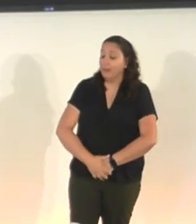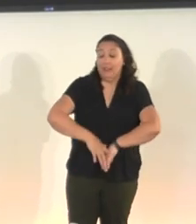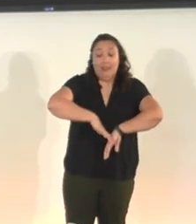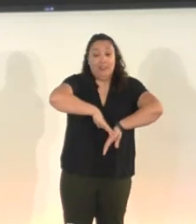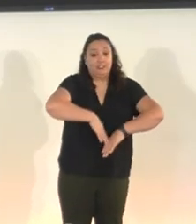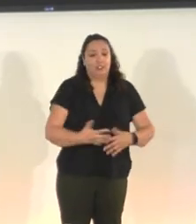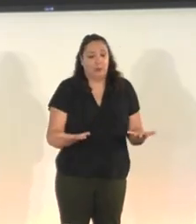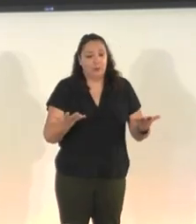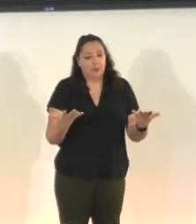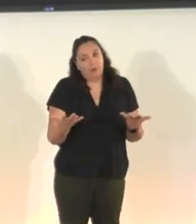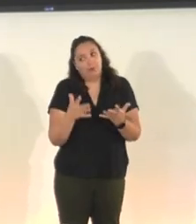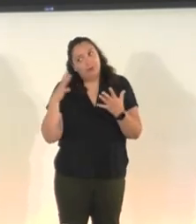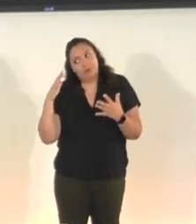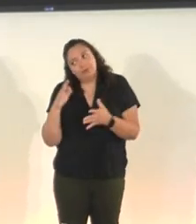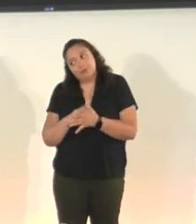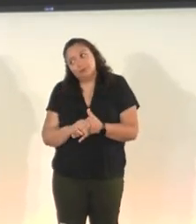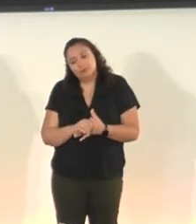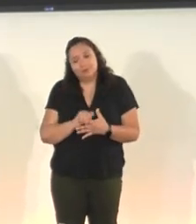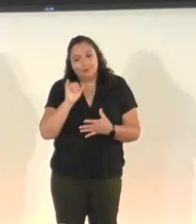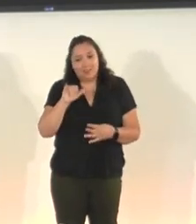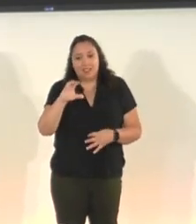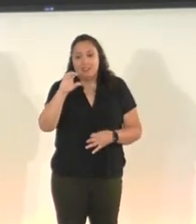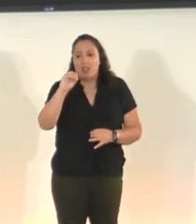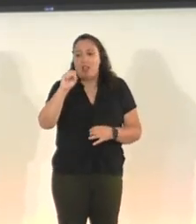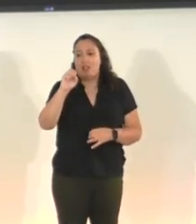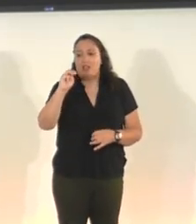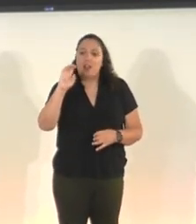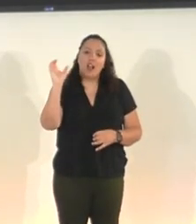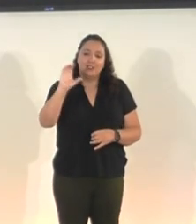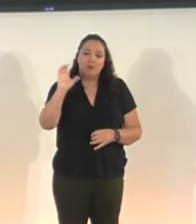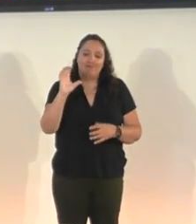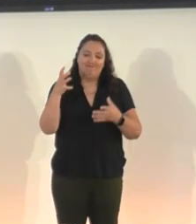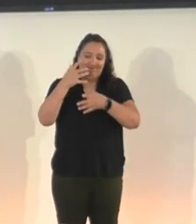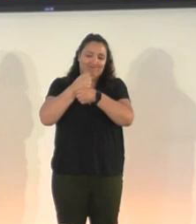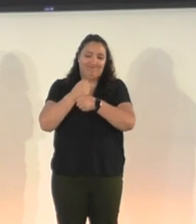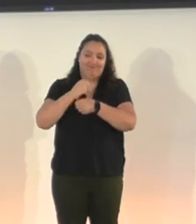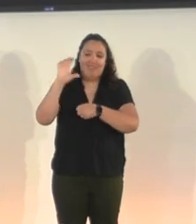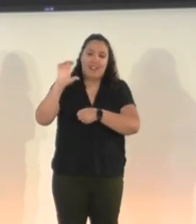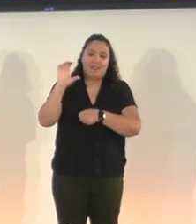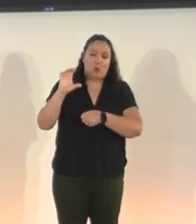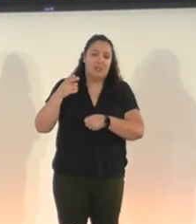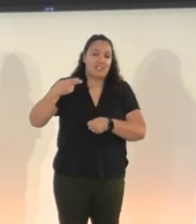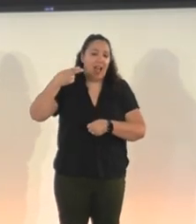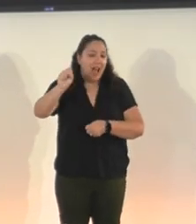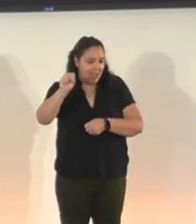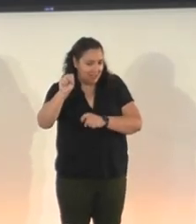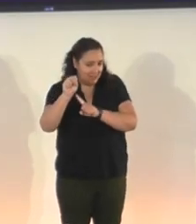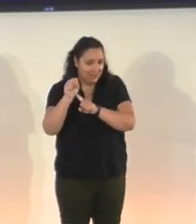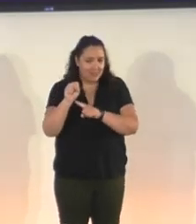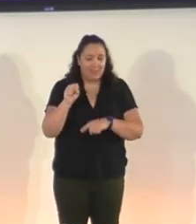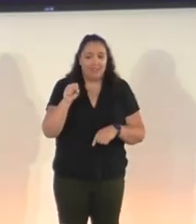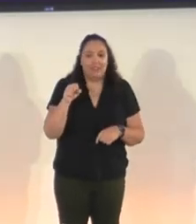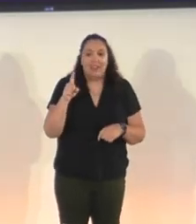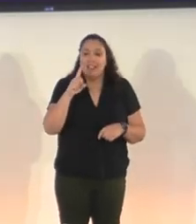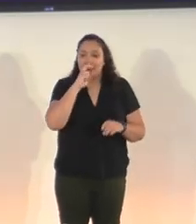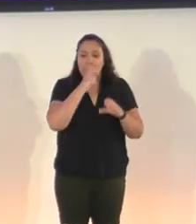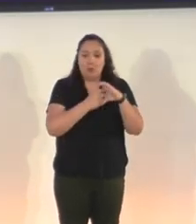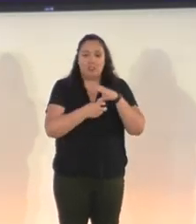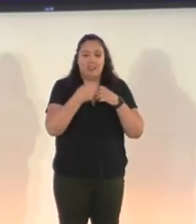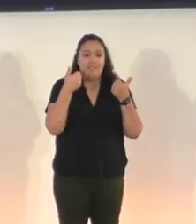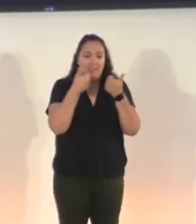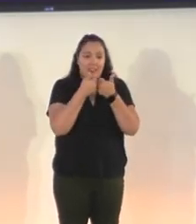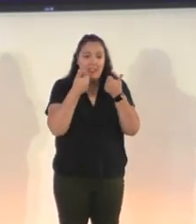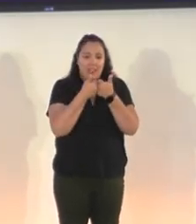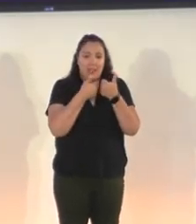So, that's, uh, Cosmonias High. It's a, uh, immersive, uh, game where